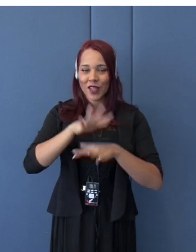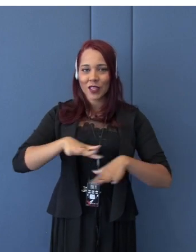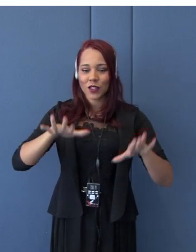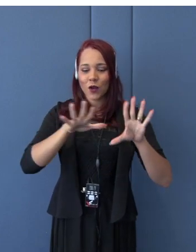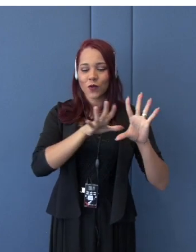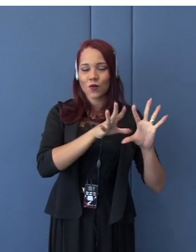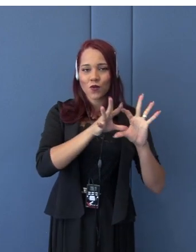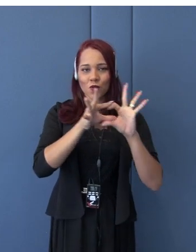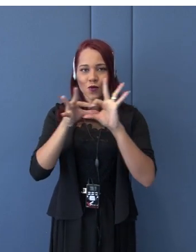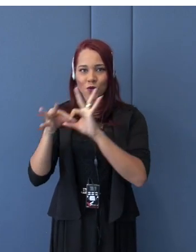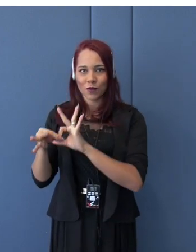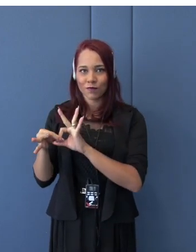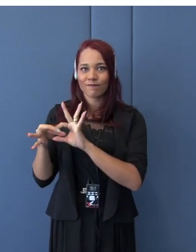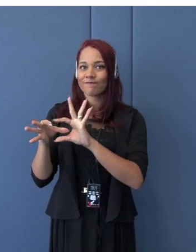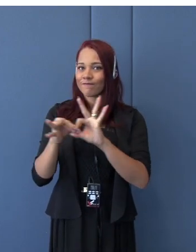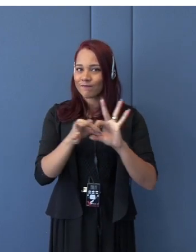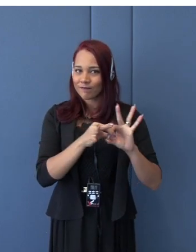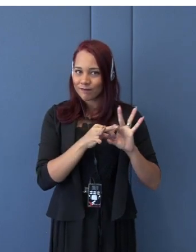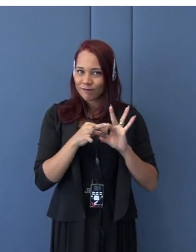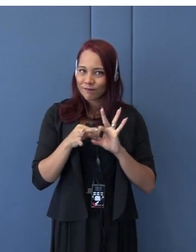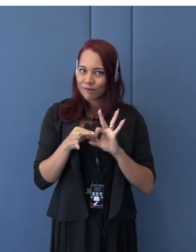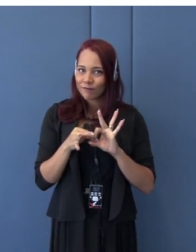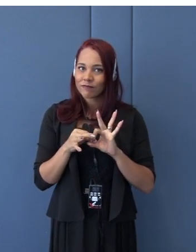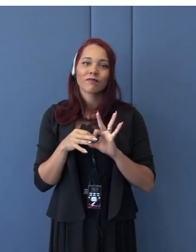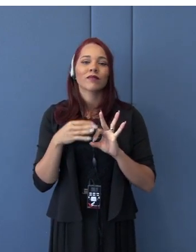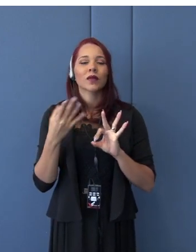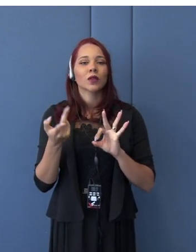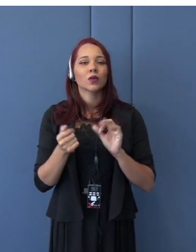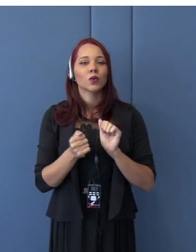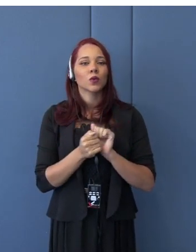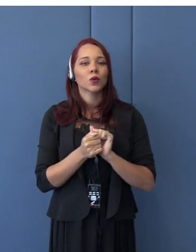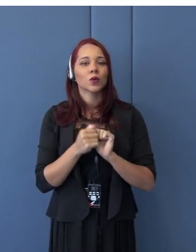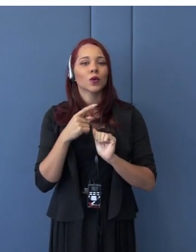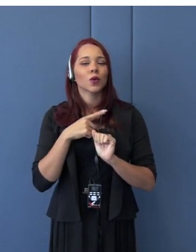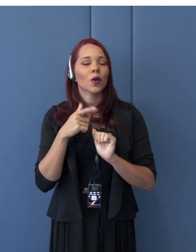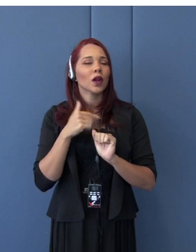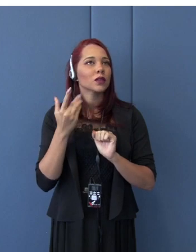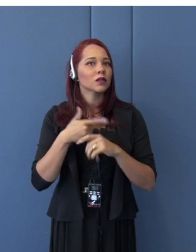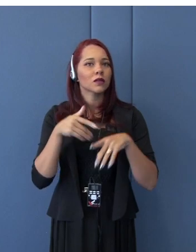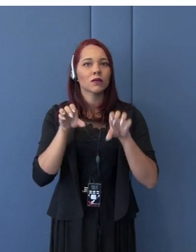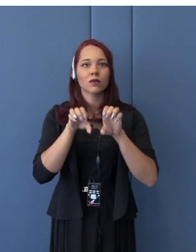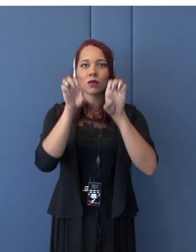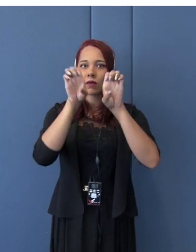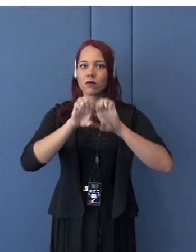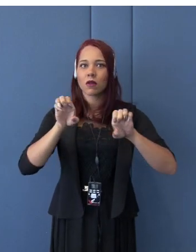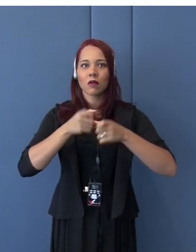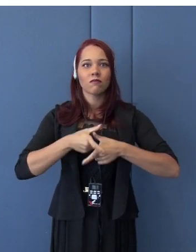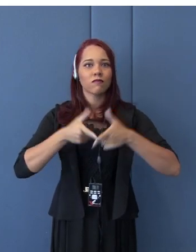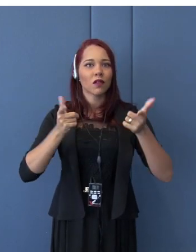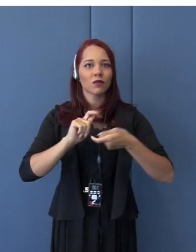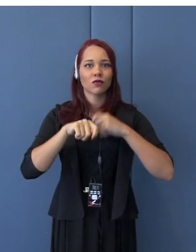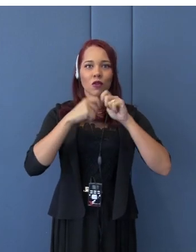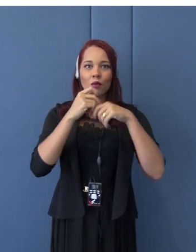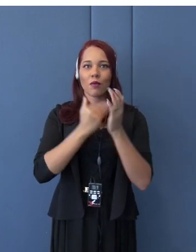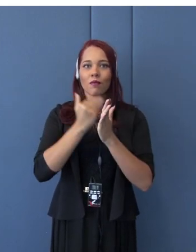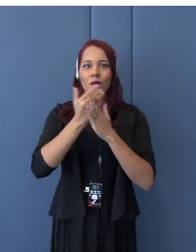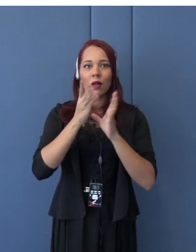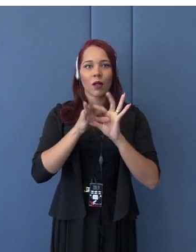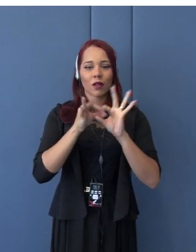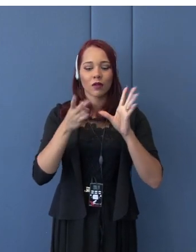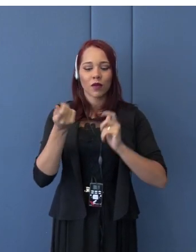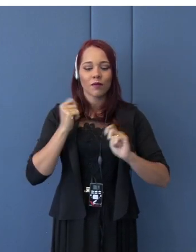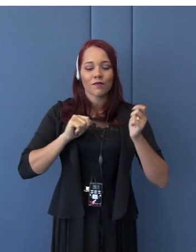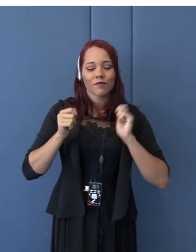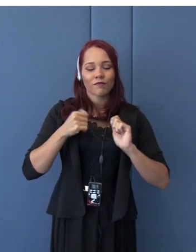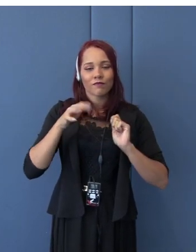With those mega framework of freer trade. And from Japanese perspective, we have RCEP for